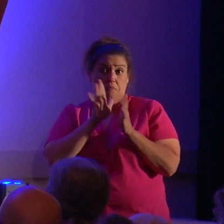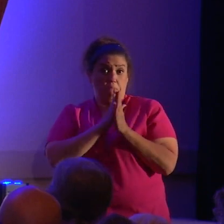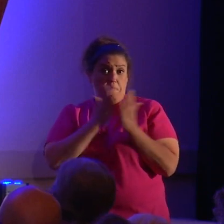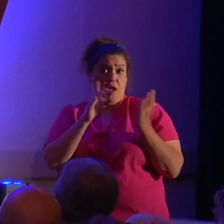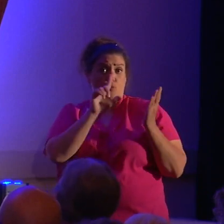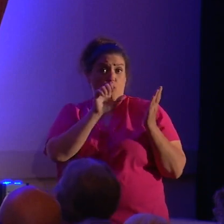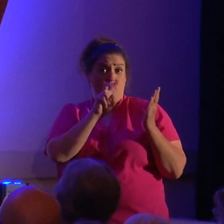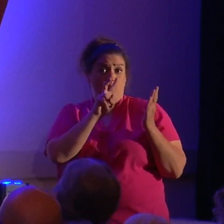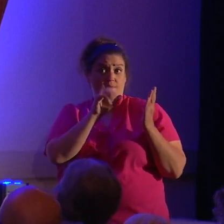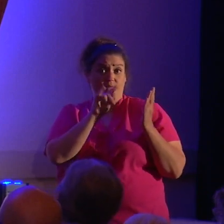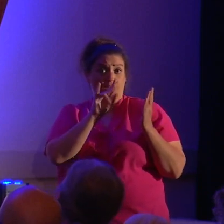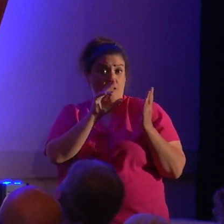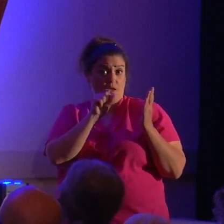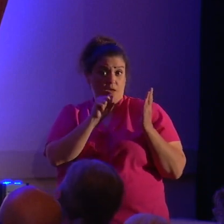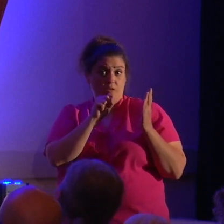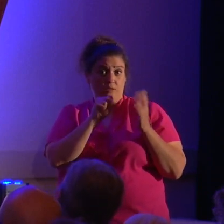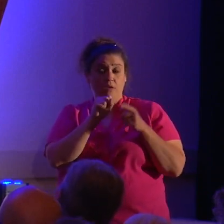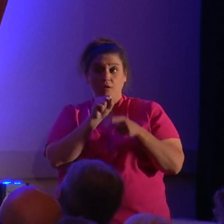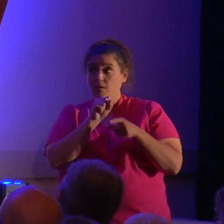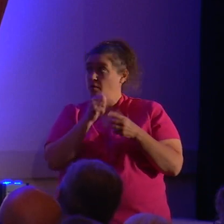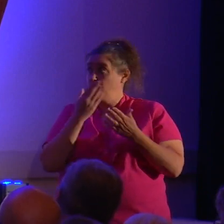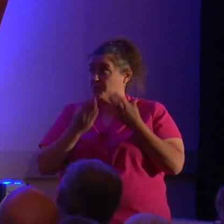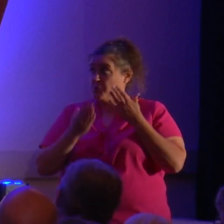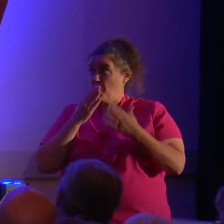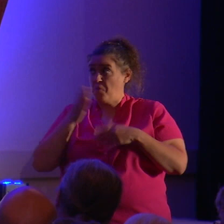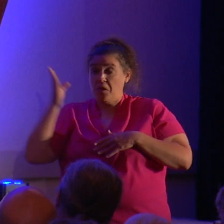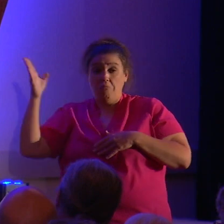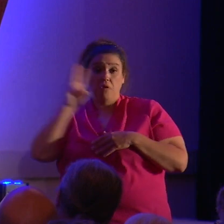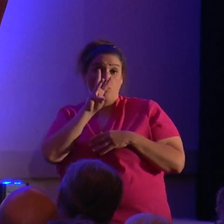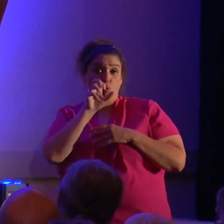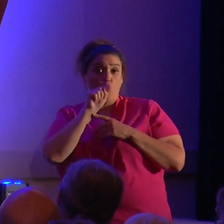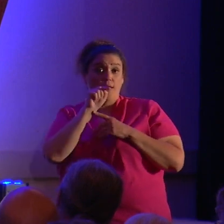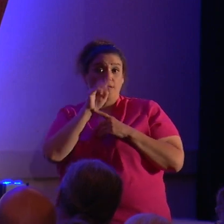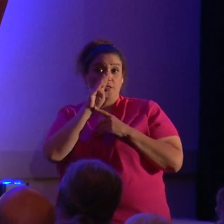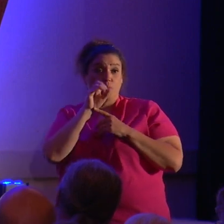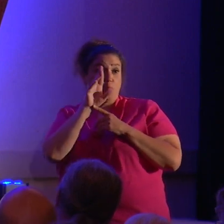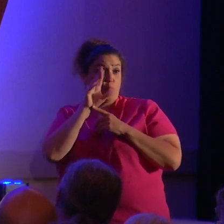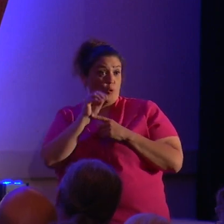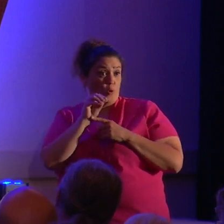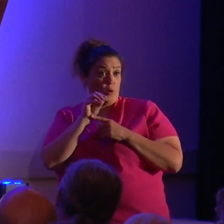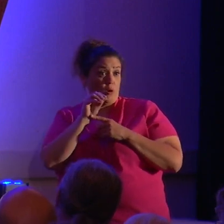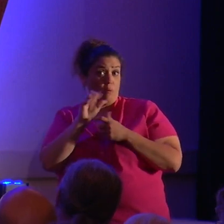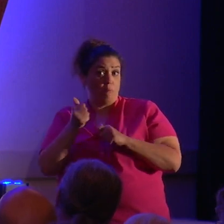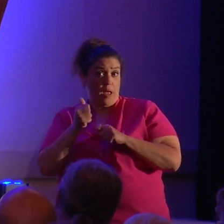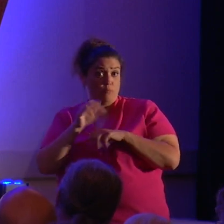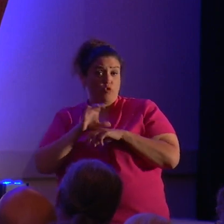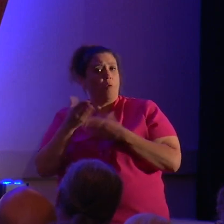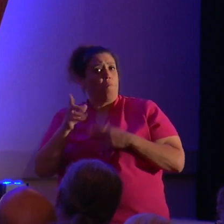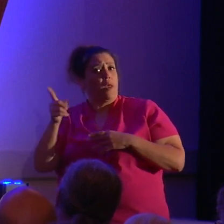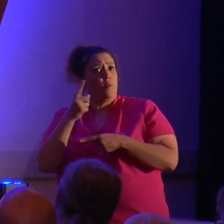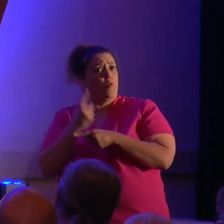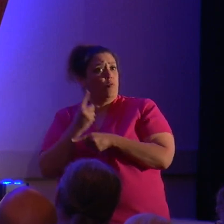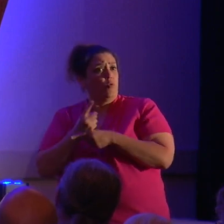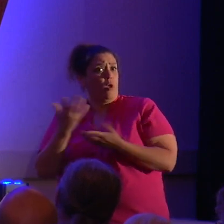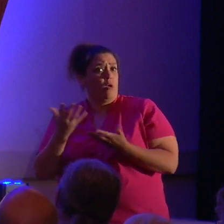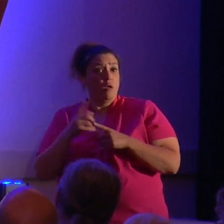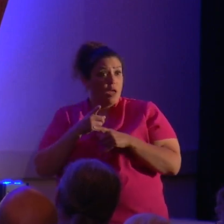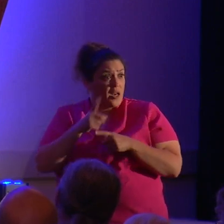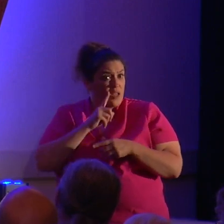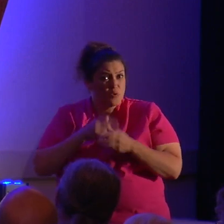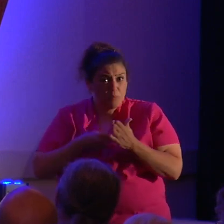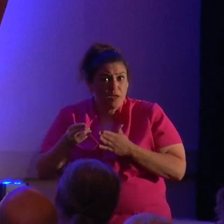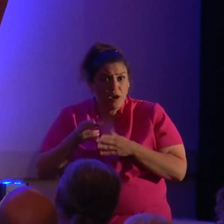Westboro Baptist people could be right. And he was being honest. He's a legitimate preacher.